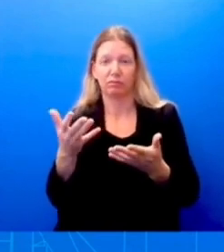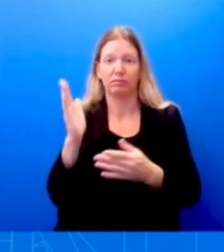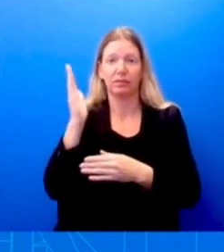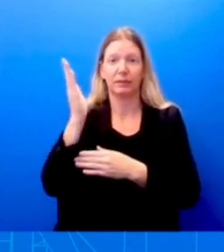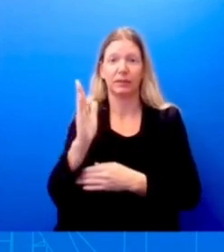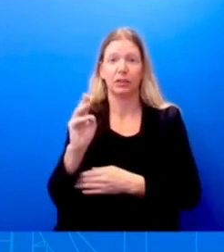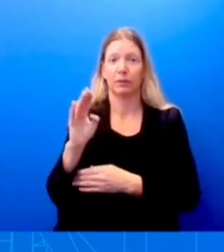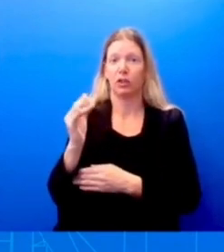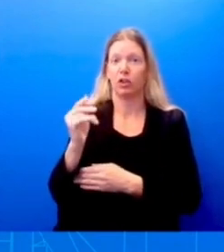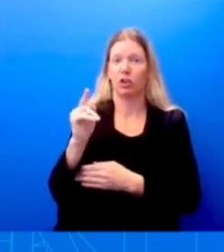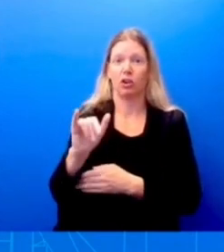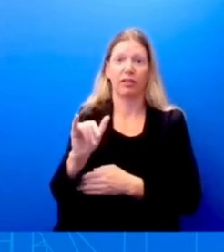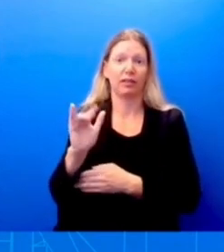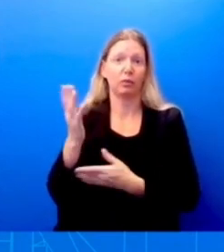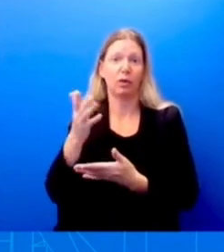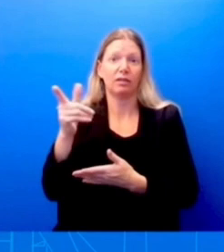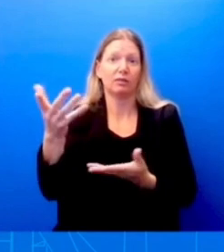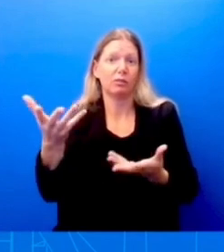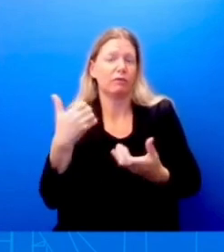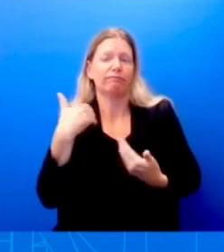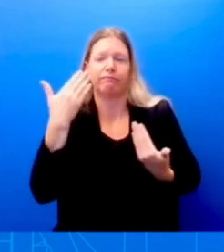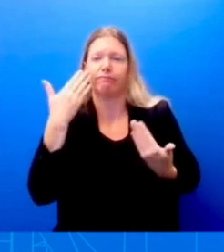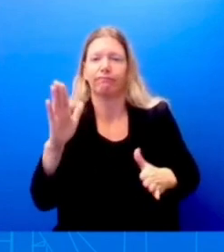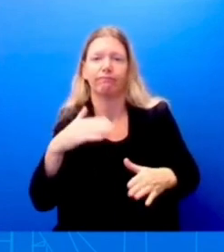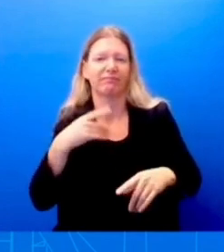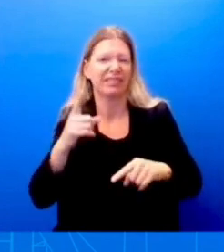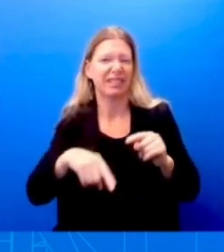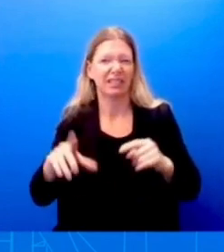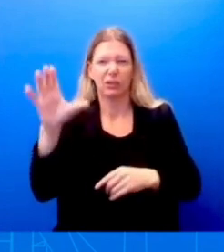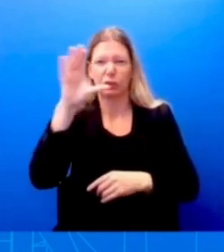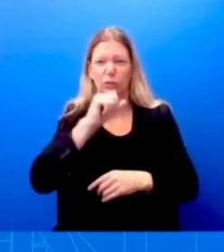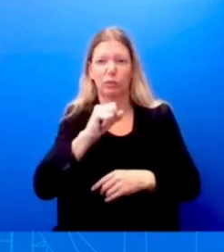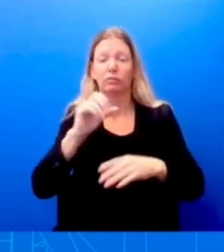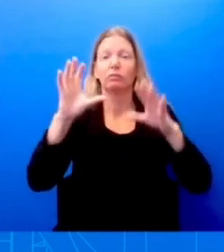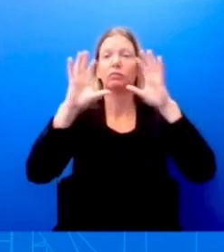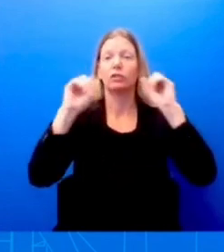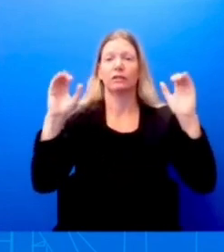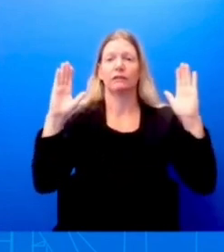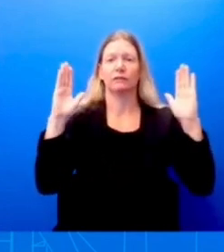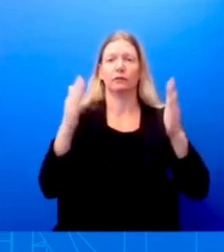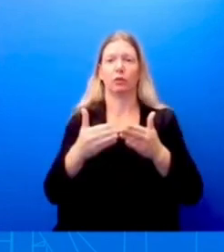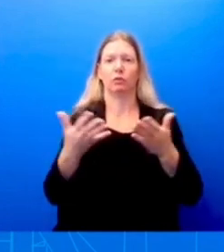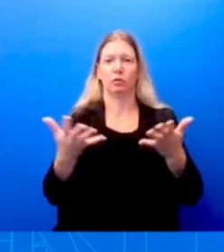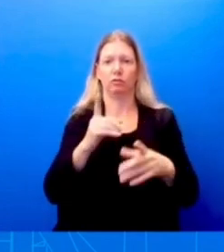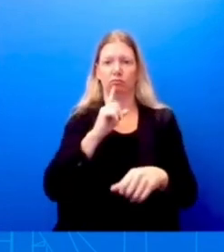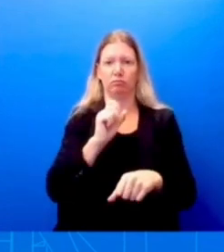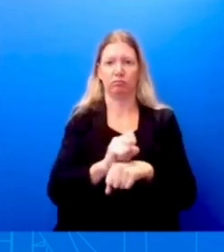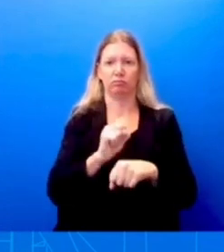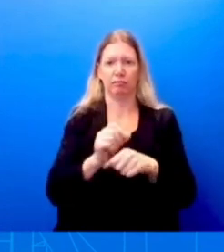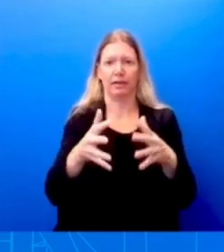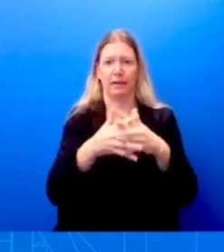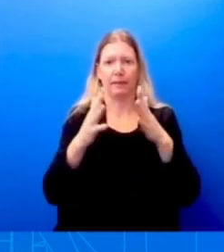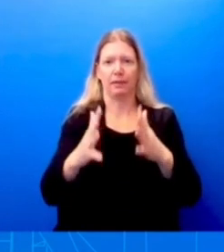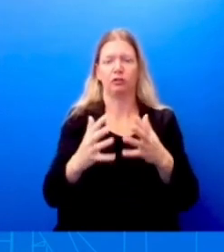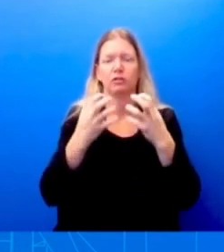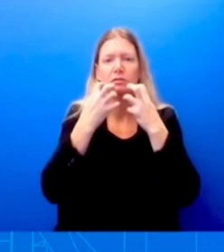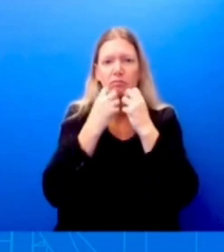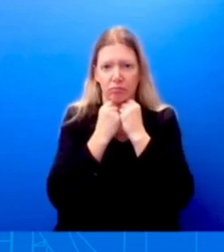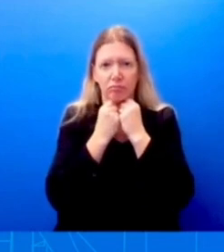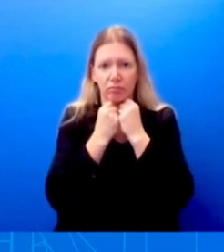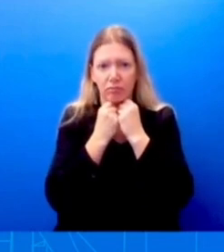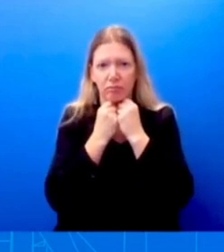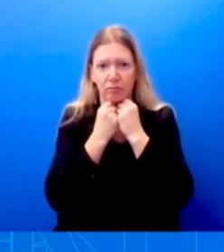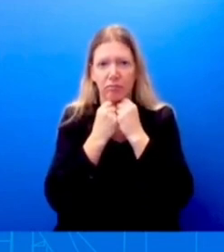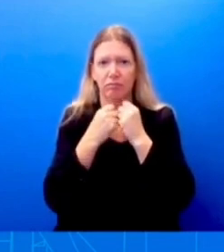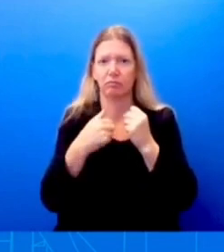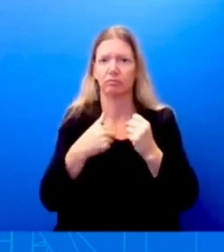Pennsylvania. The President is focused on what real Americans care about, the real priorities that Americans care about. I just talked about how the President and the First Lady visited